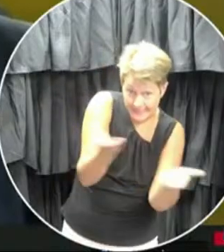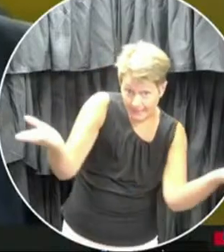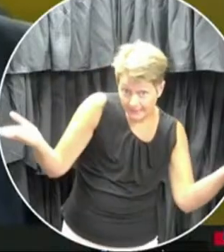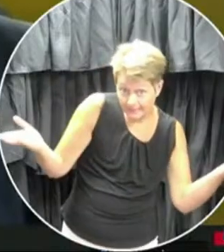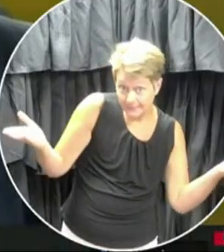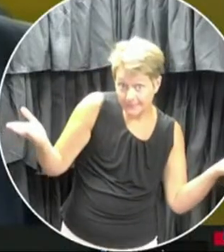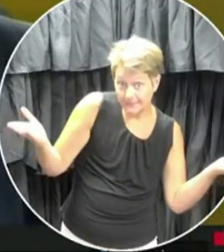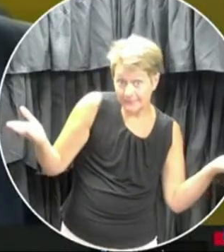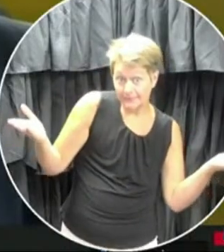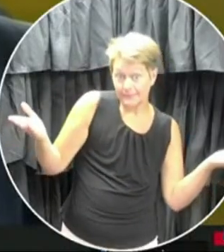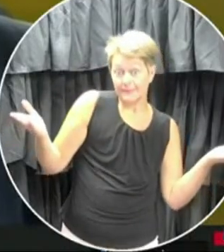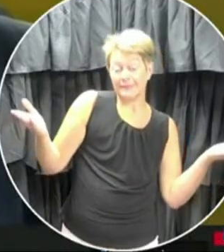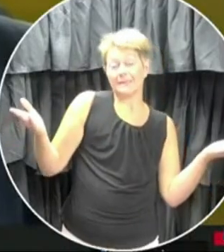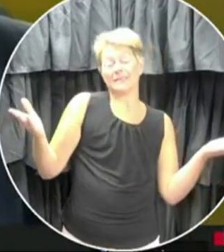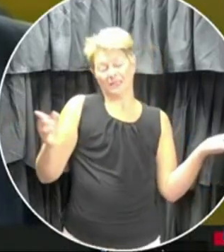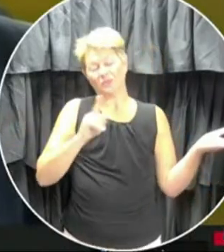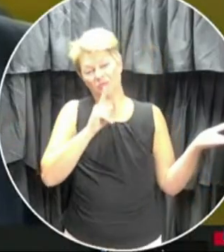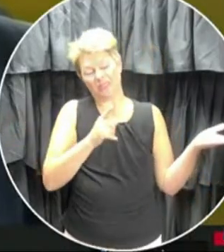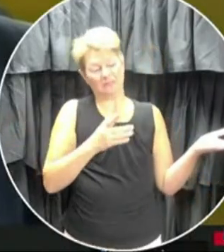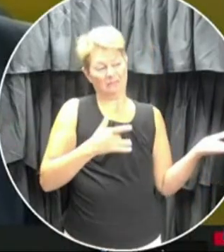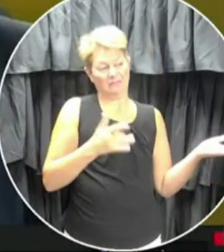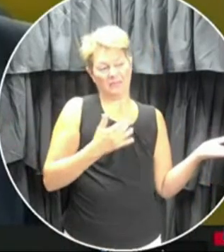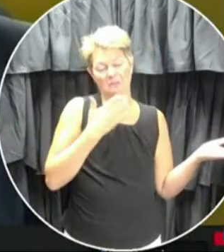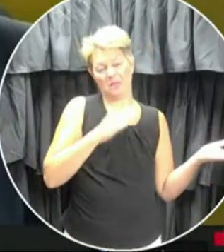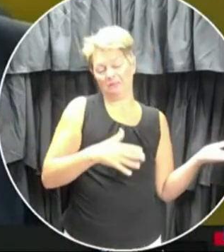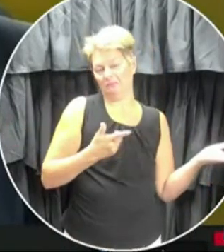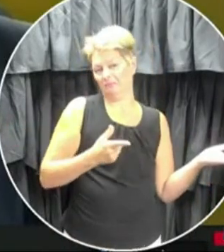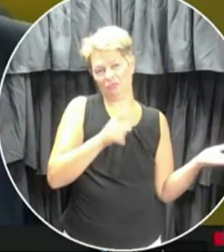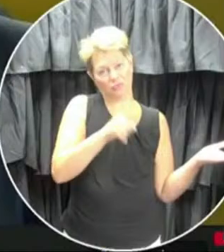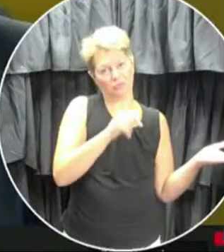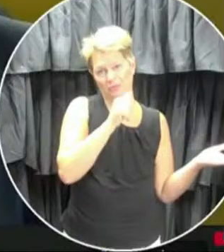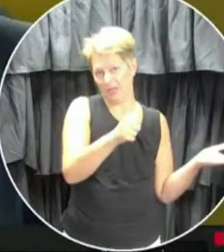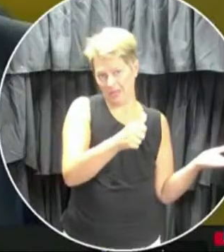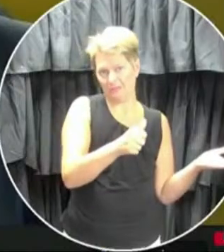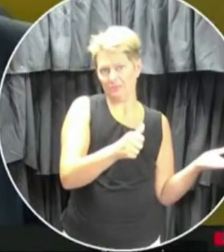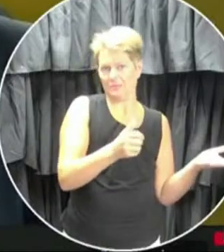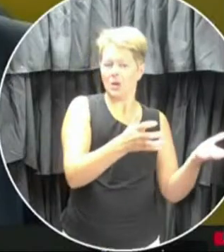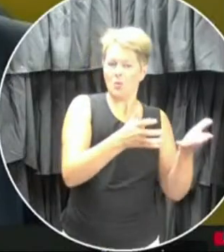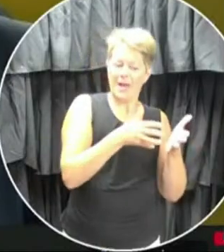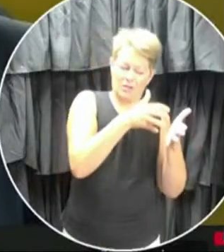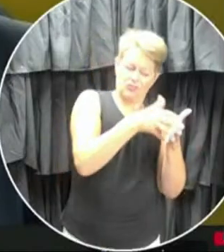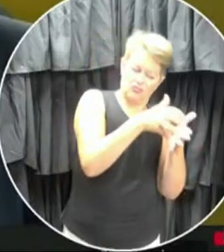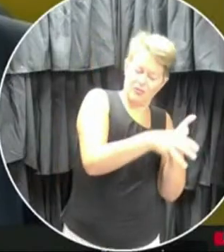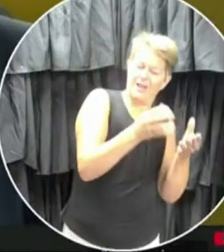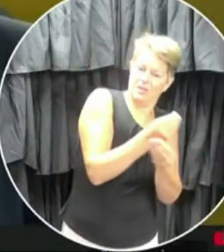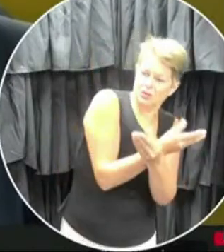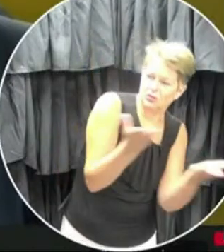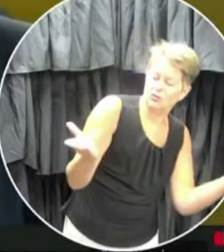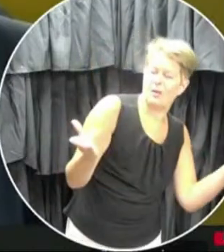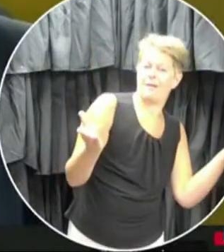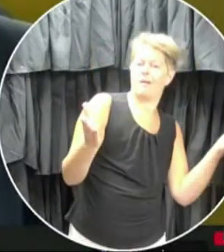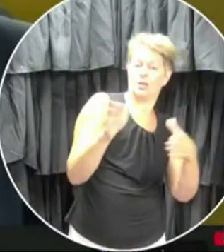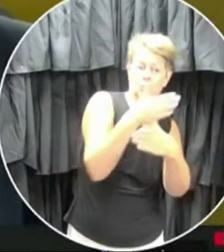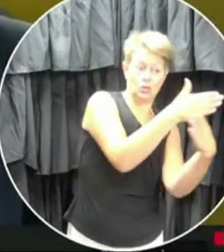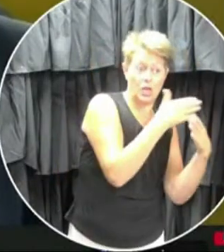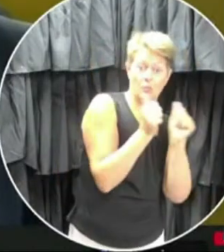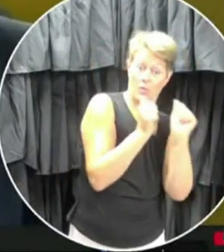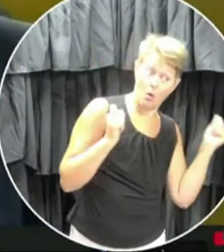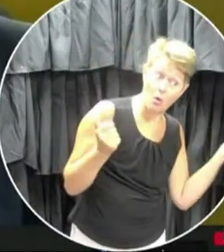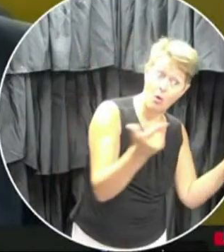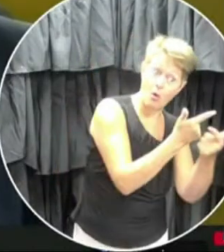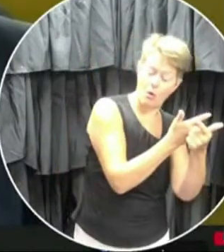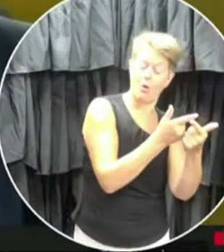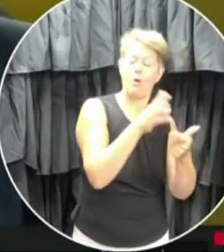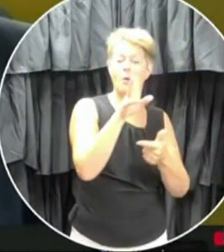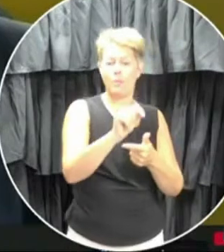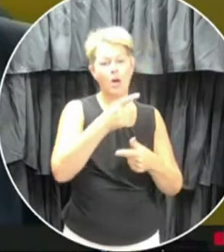that is that's unfortunate. You know, we would like to have things shared in draft in advance. And we did it in a timely